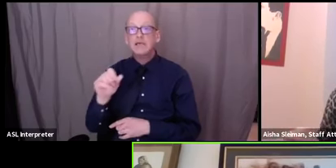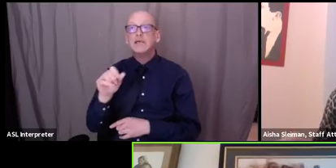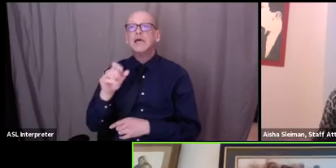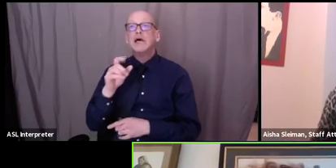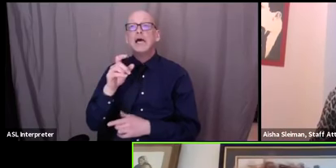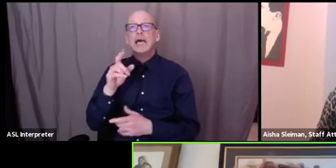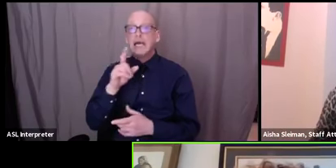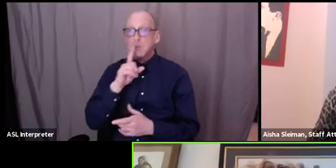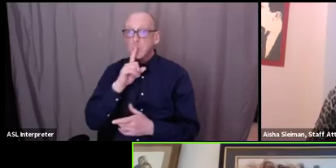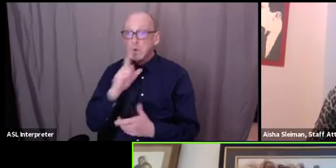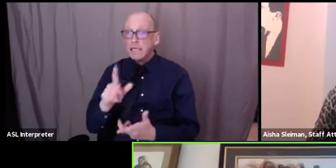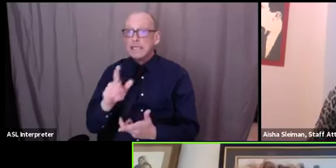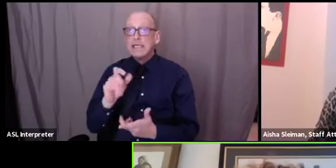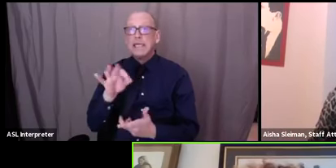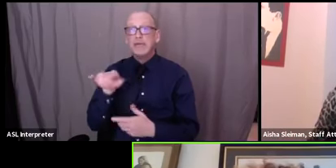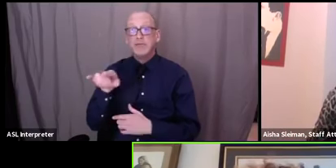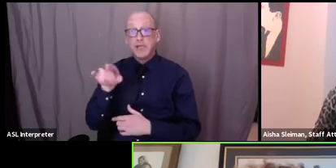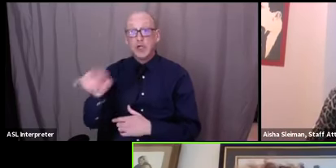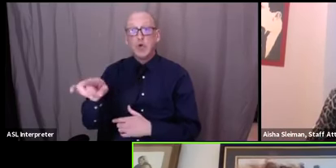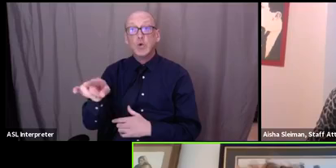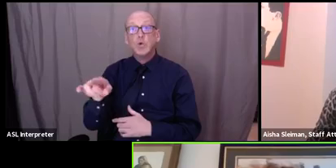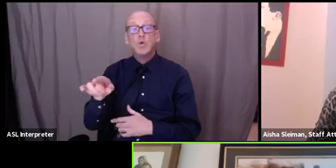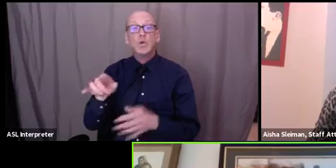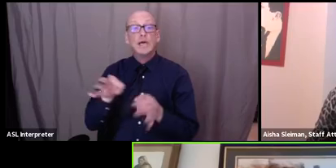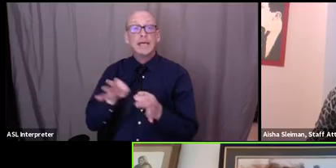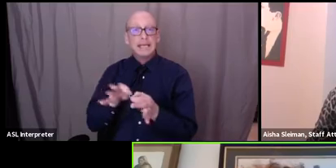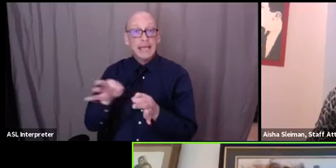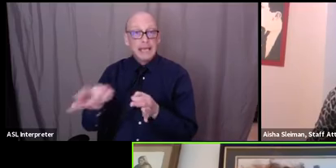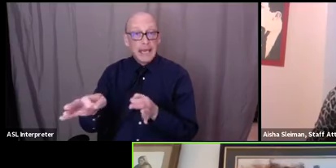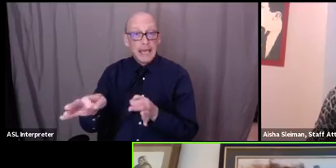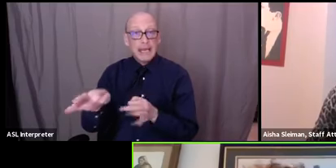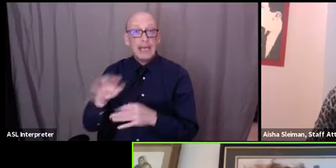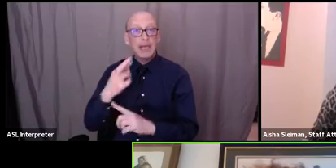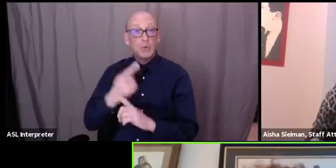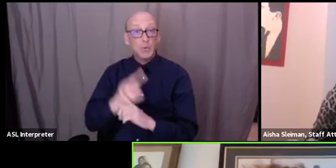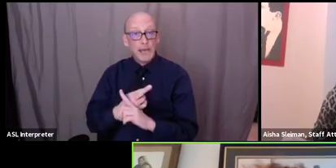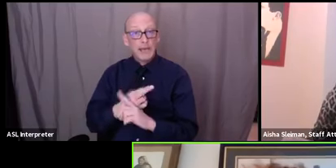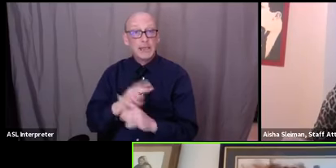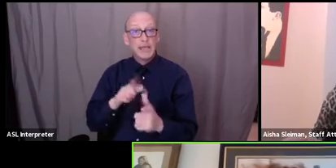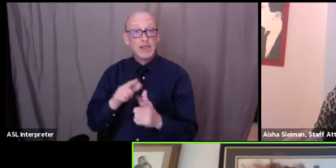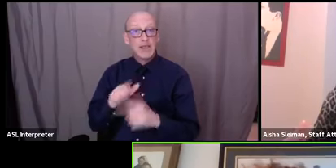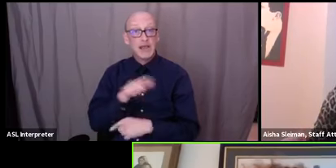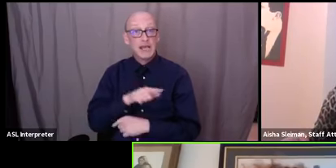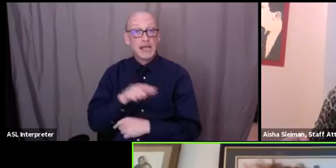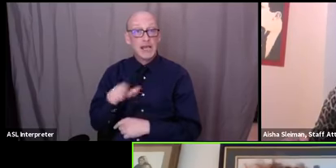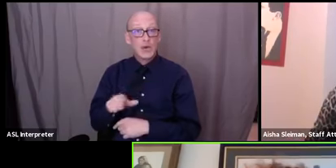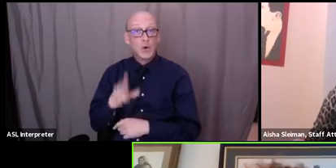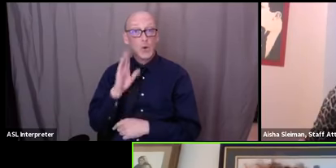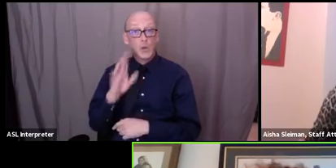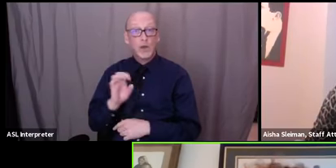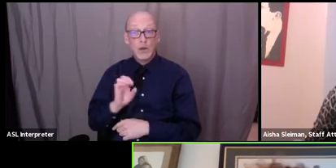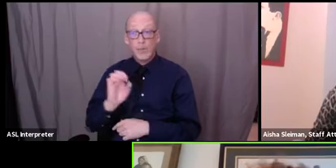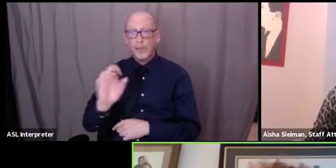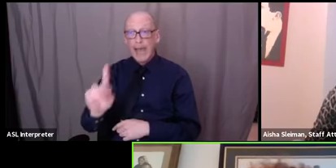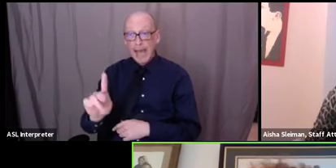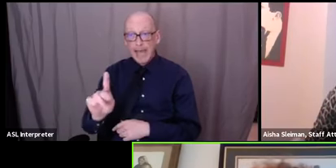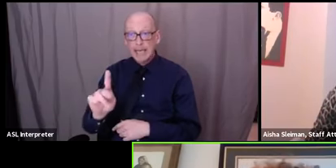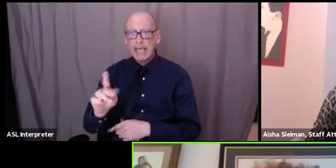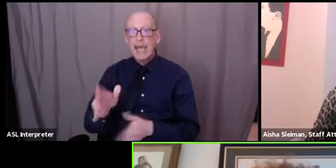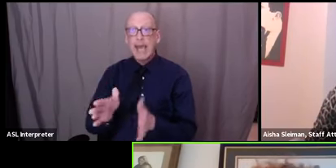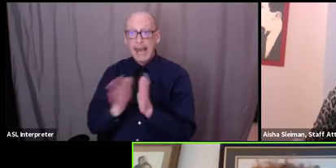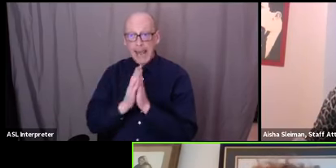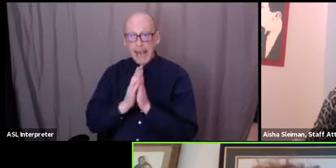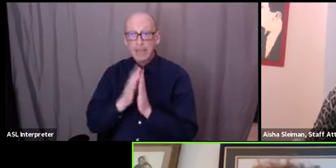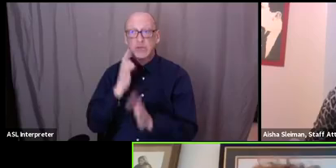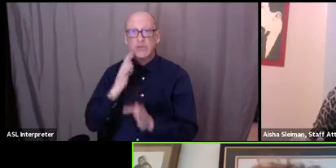even if you delay your rent the landlord is going to come back at some point and ask for the